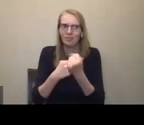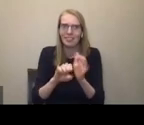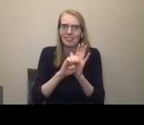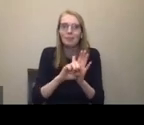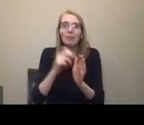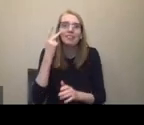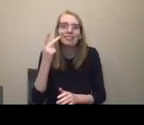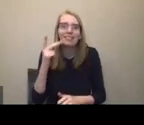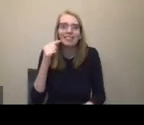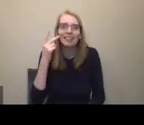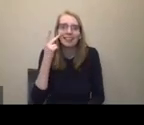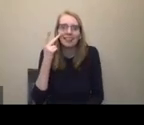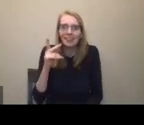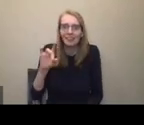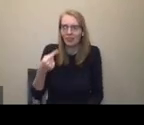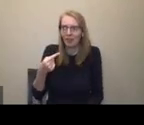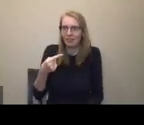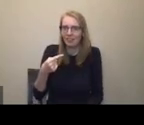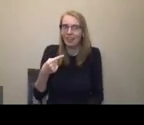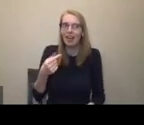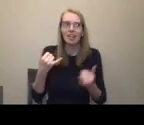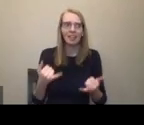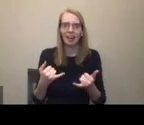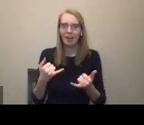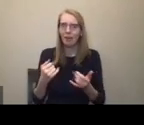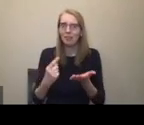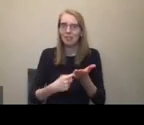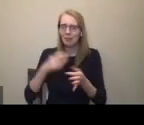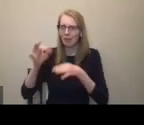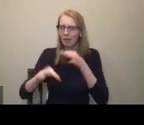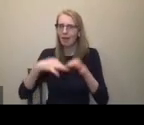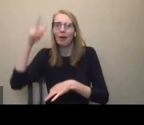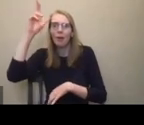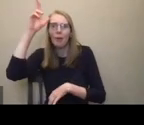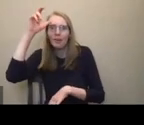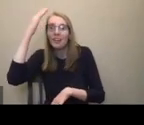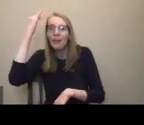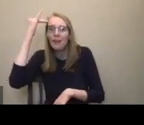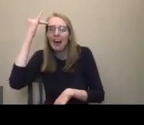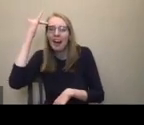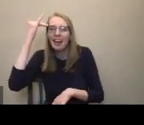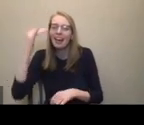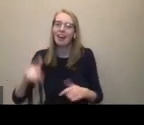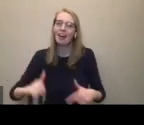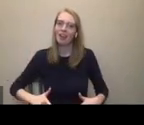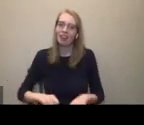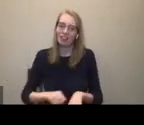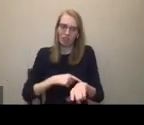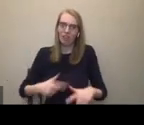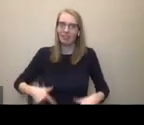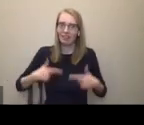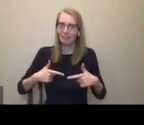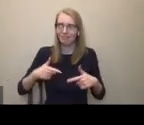staff, their dog staff every six years. Horses live 30 years. So we're seeing a lot of miniature horses being trained as seeing eye dogs now.